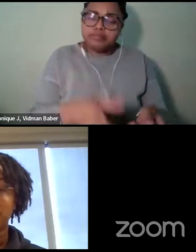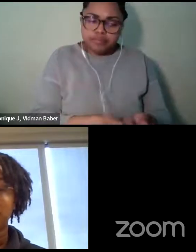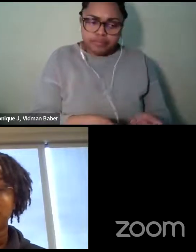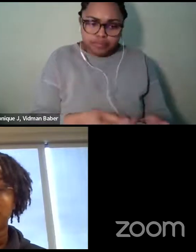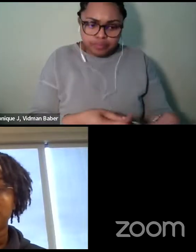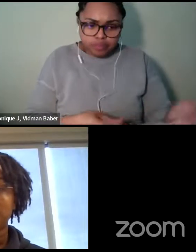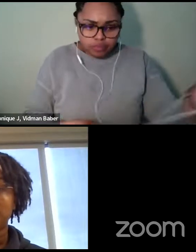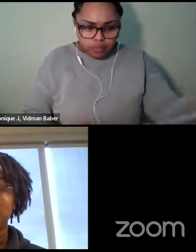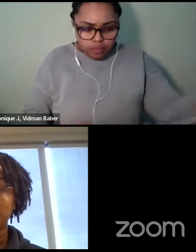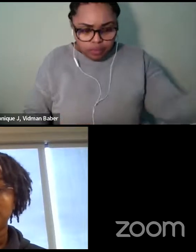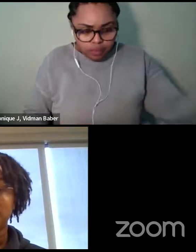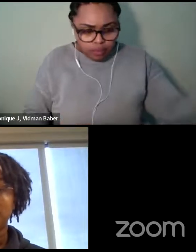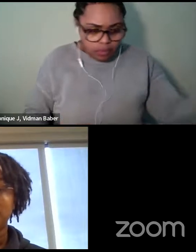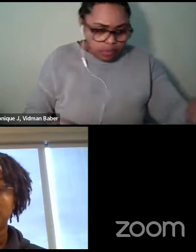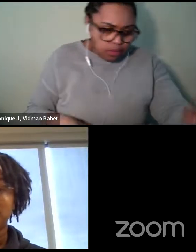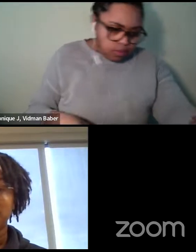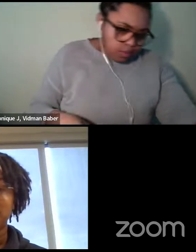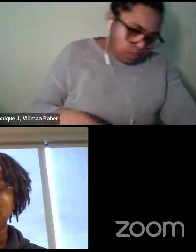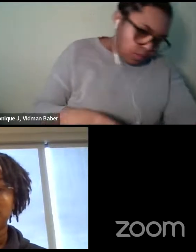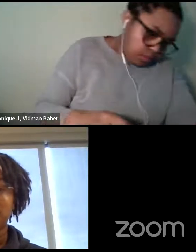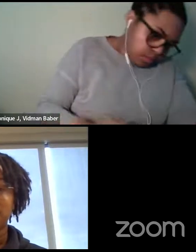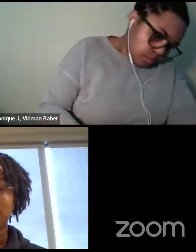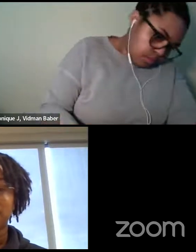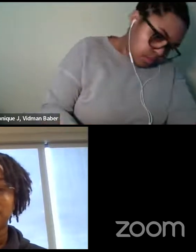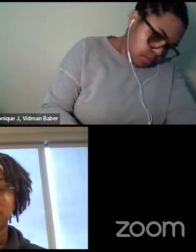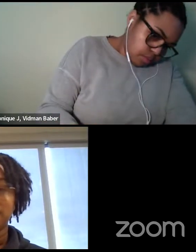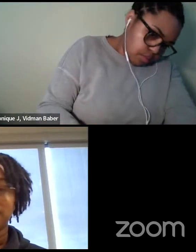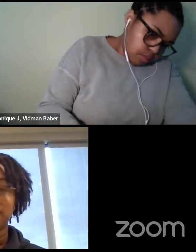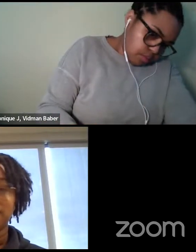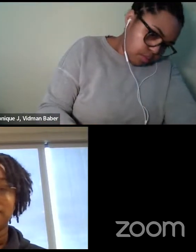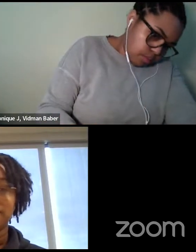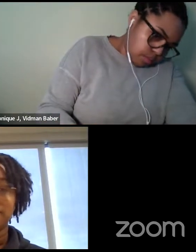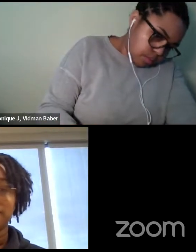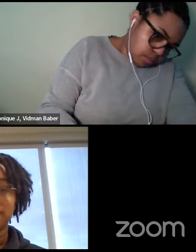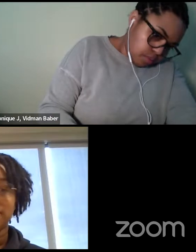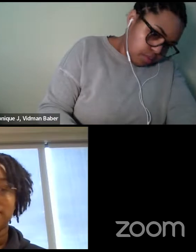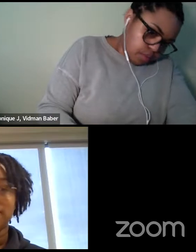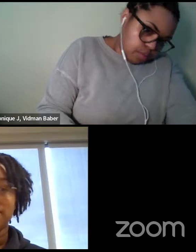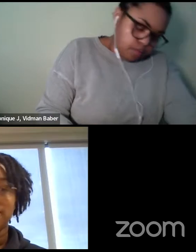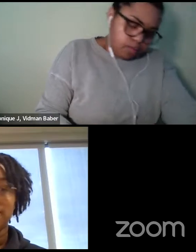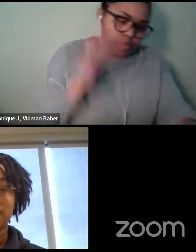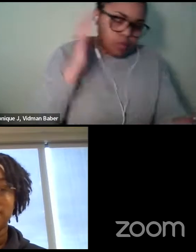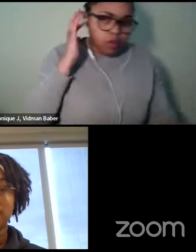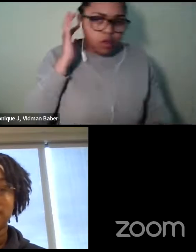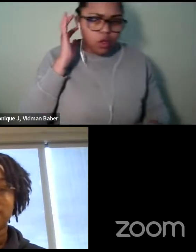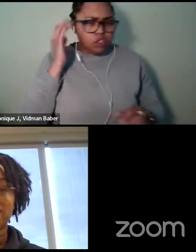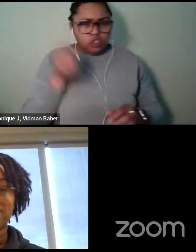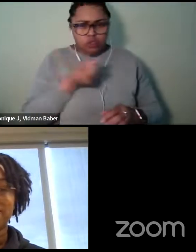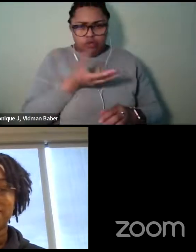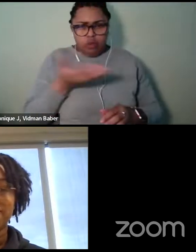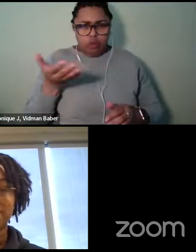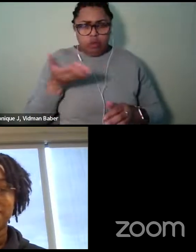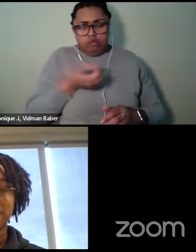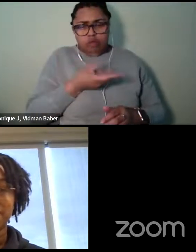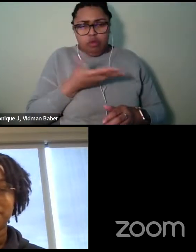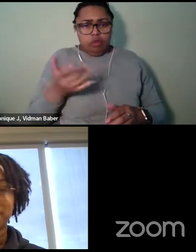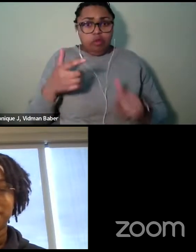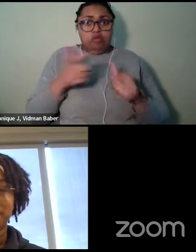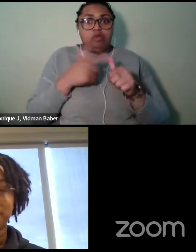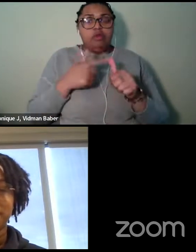Well, I was thinking about a couple of things. Number one, like as I get, you know, up in age, I wanted to